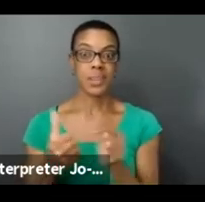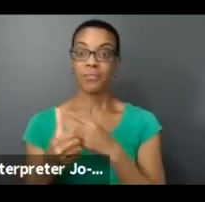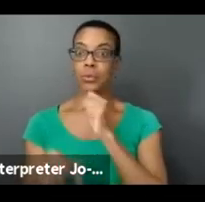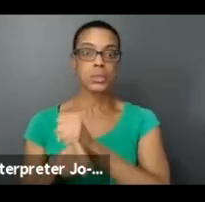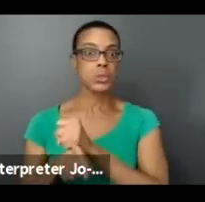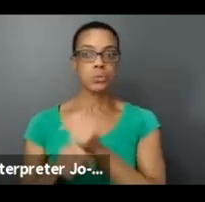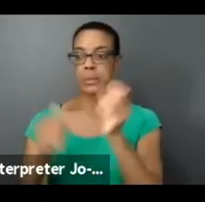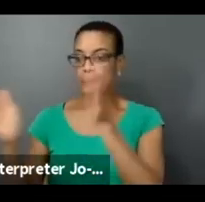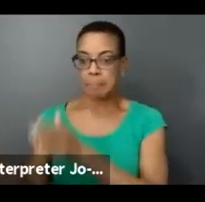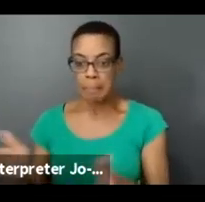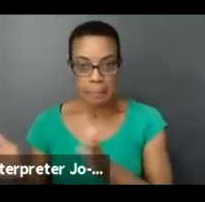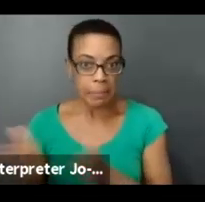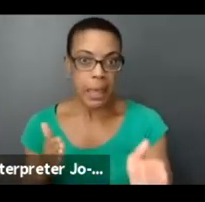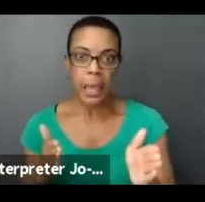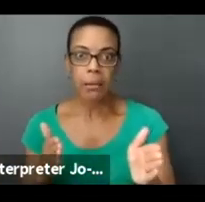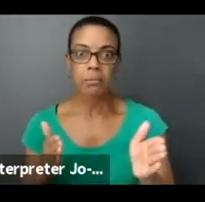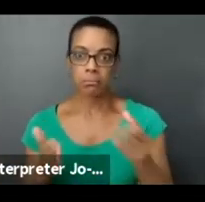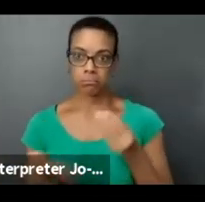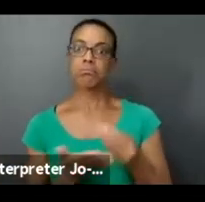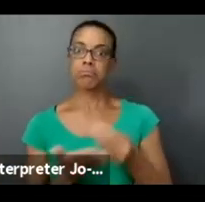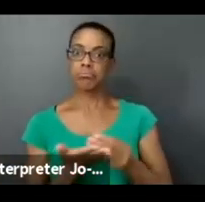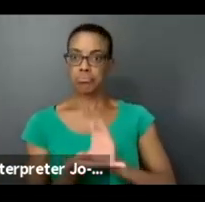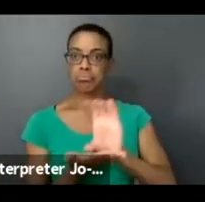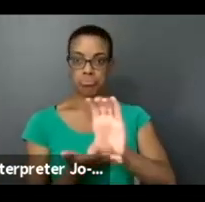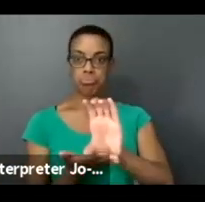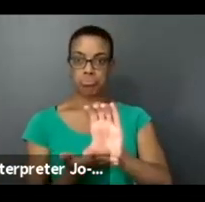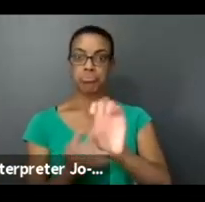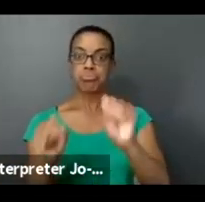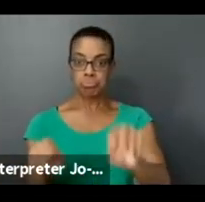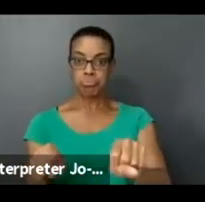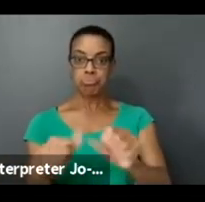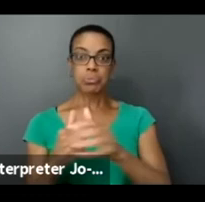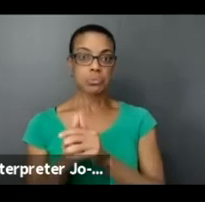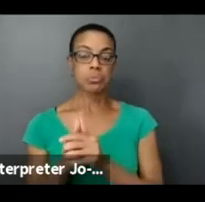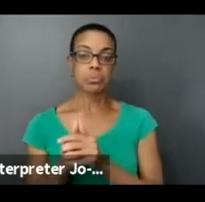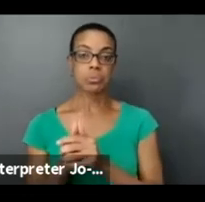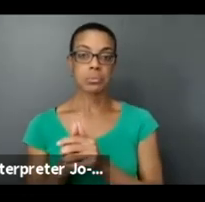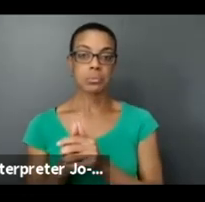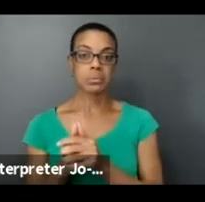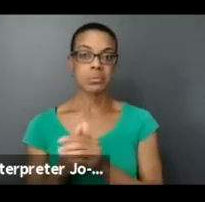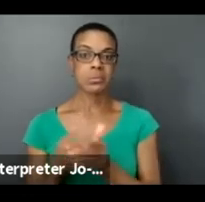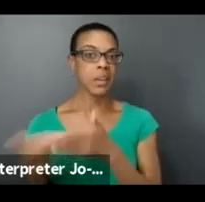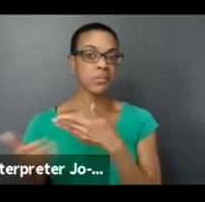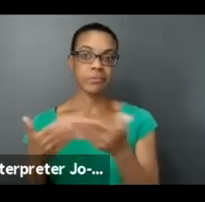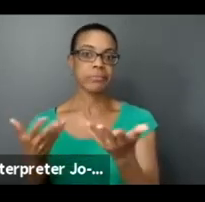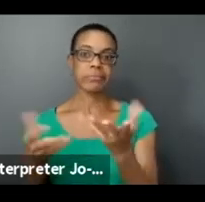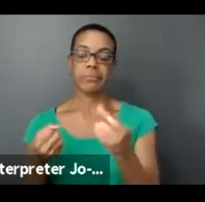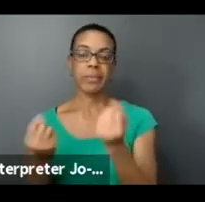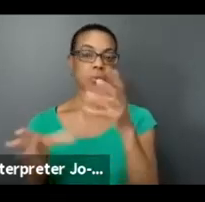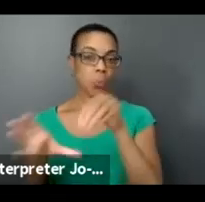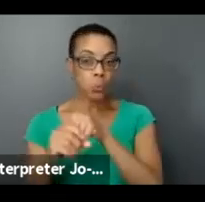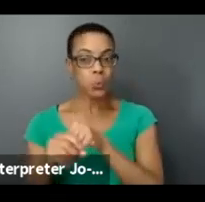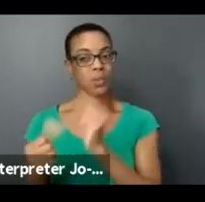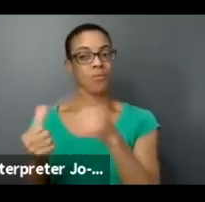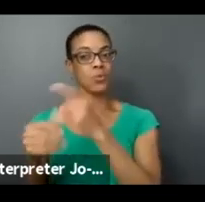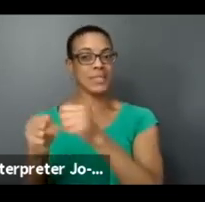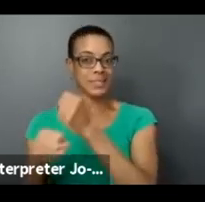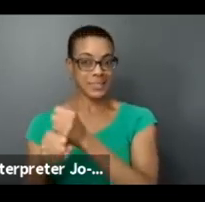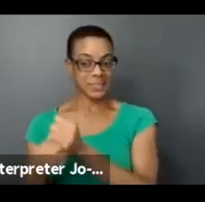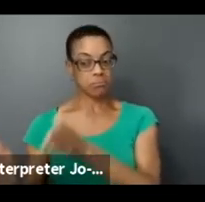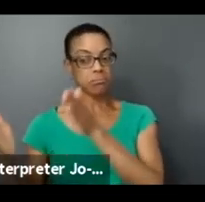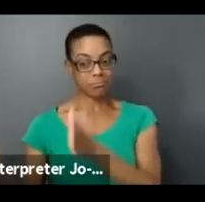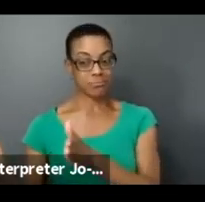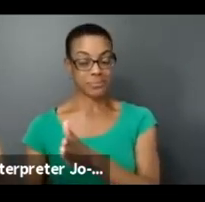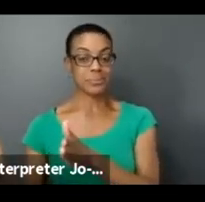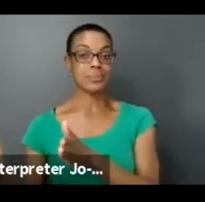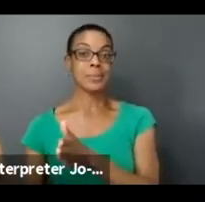example, you can get funding for that and to fund the first year's activities, but we wouldn't be able to fund subsequent years, you